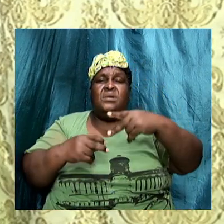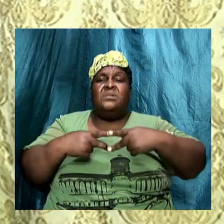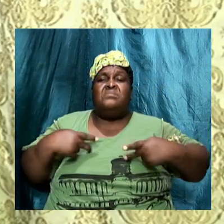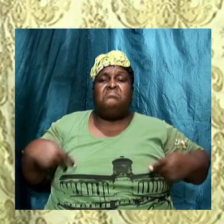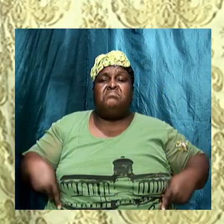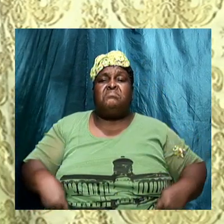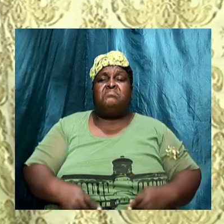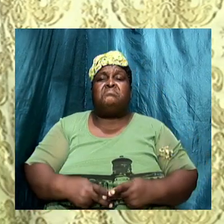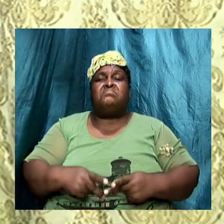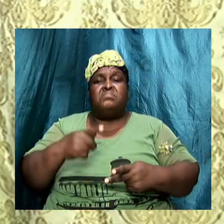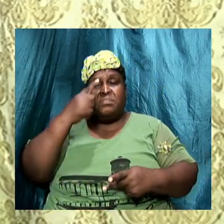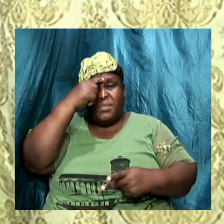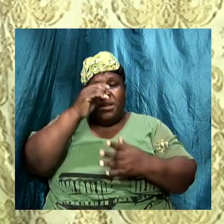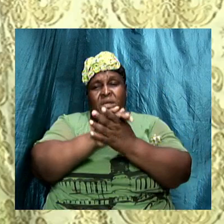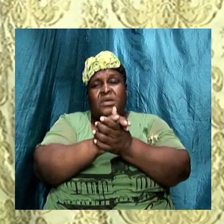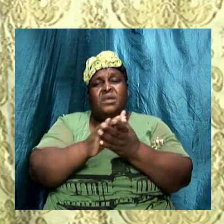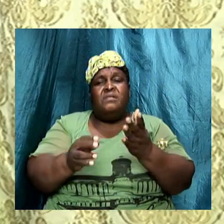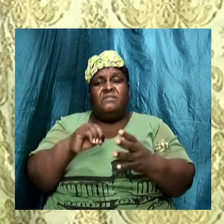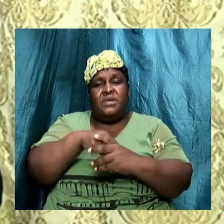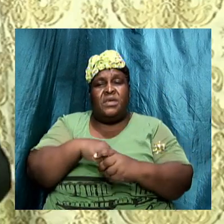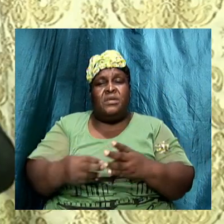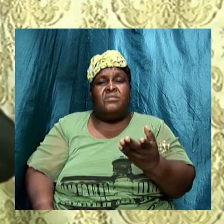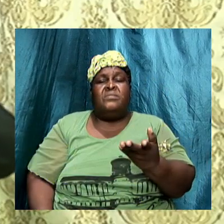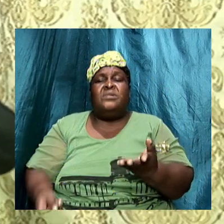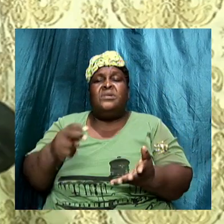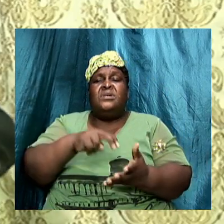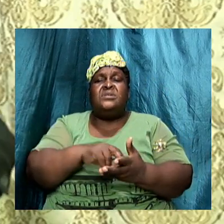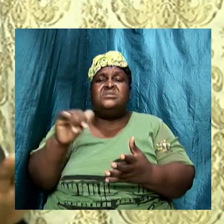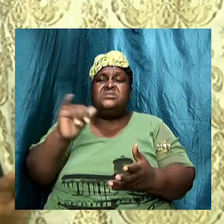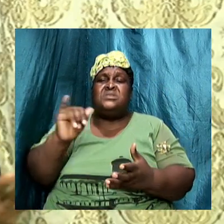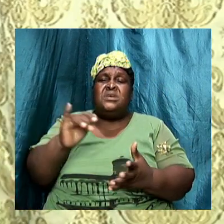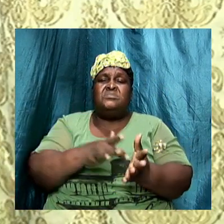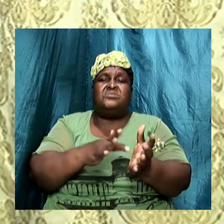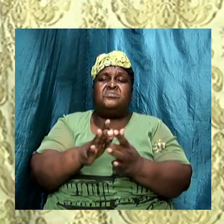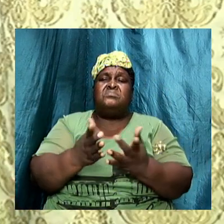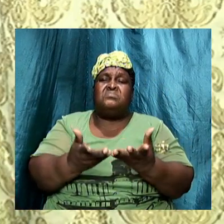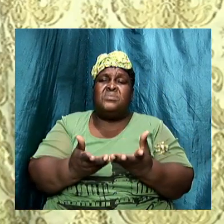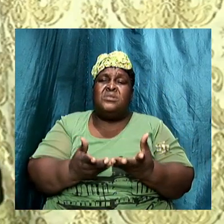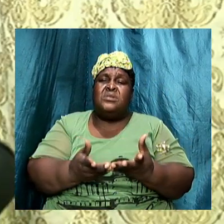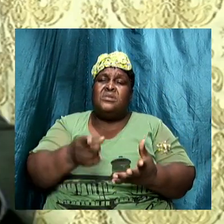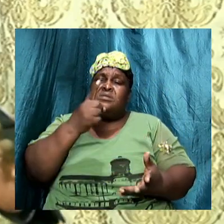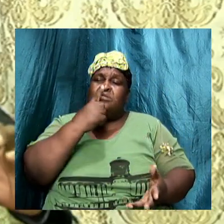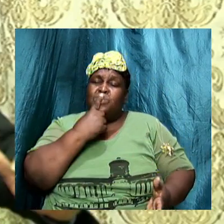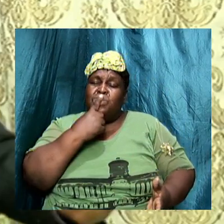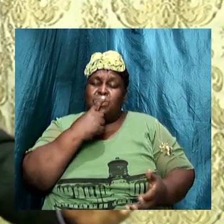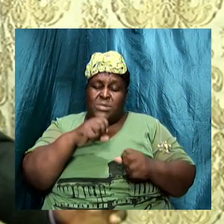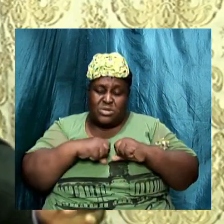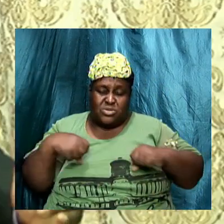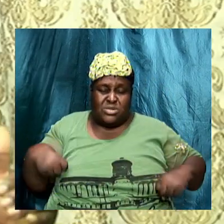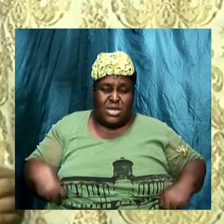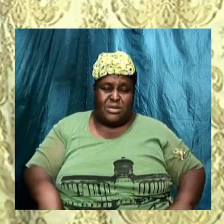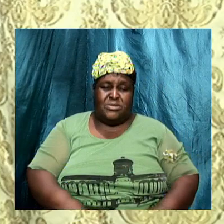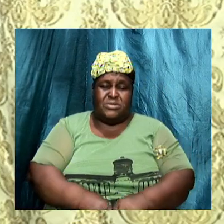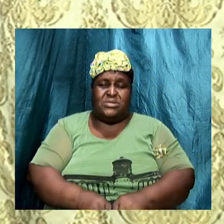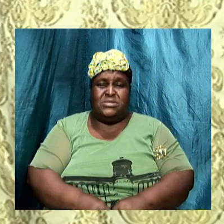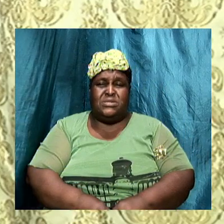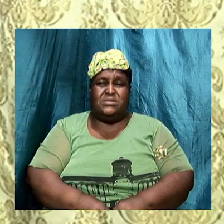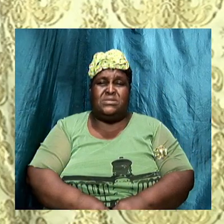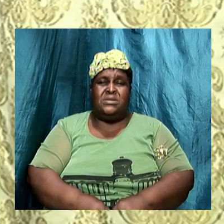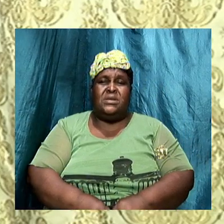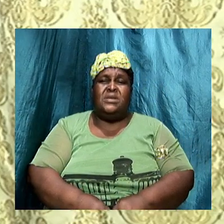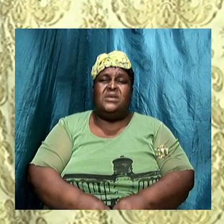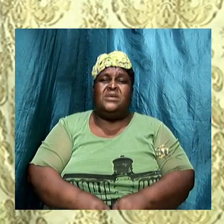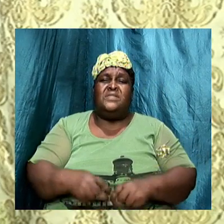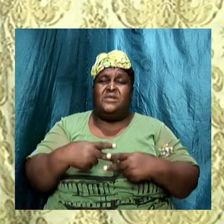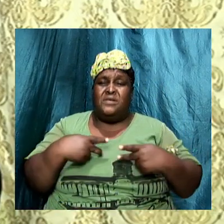resurrection because the same scripture when Jesus dismissed the Sadducees the Bible says that the Pharisees came together